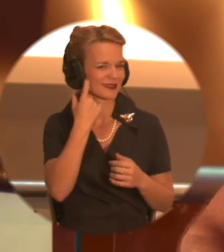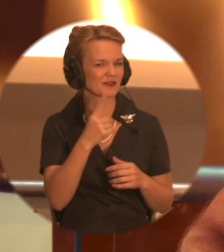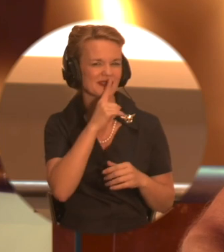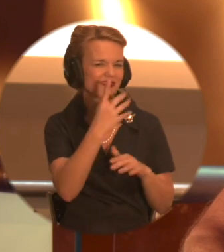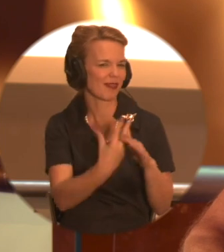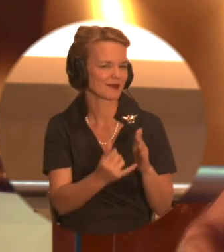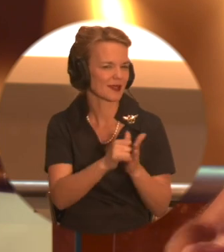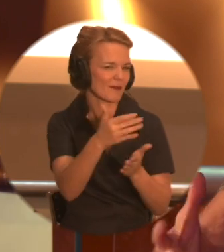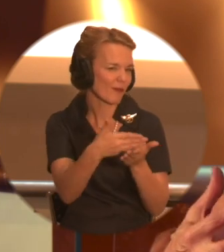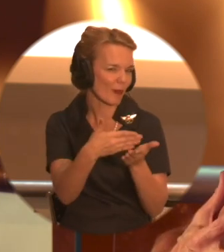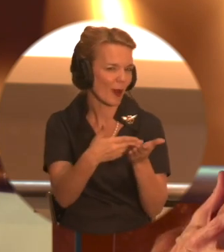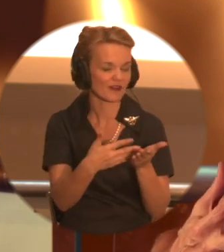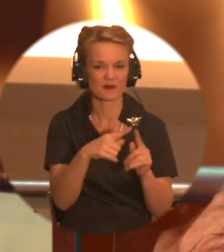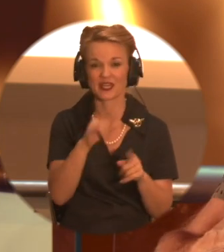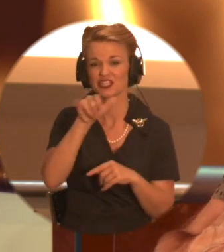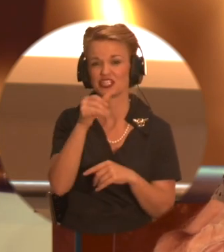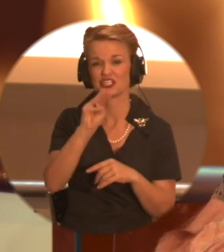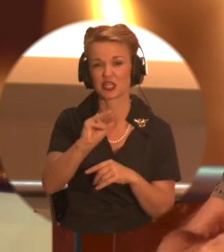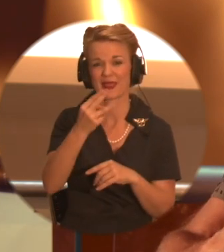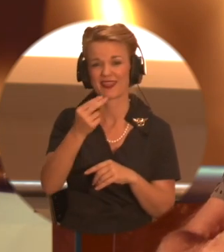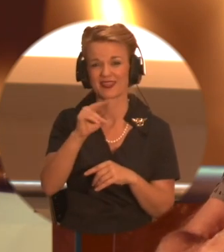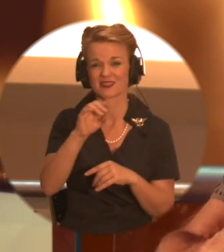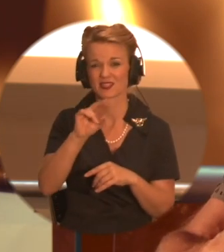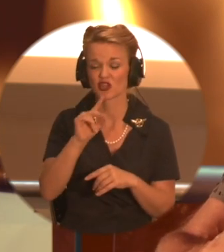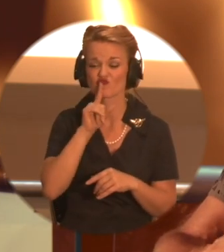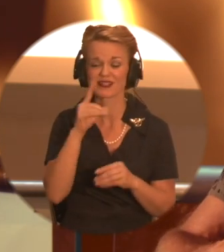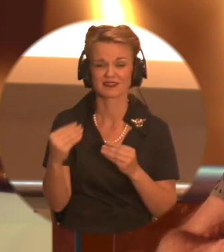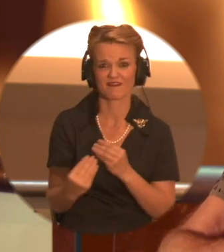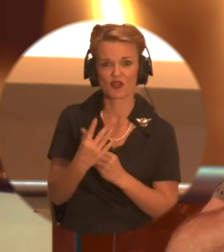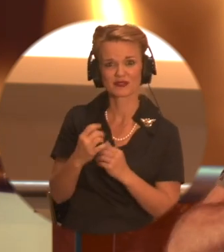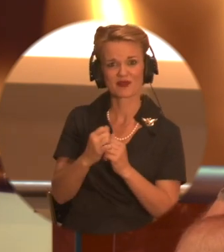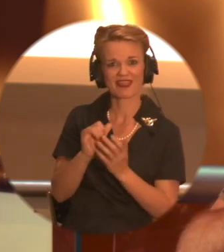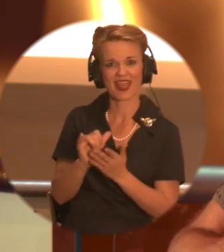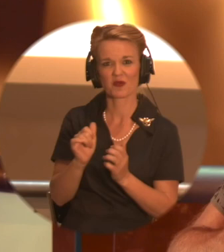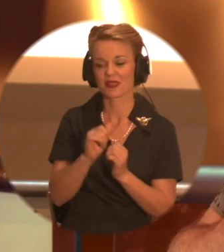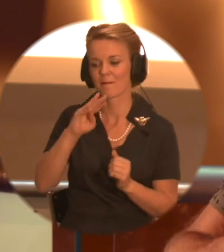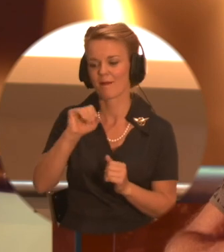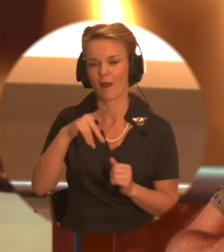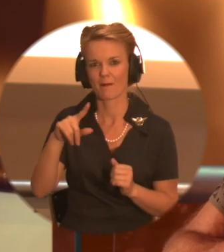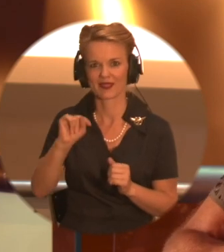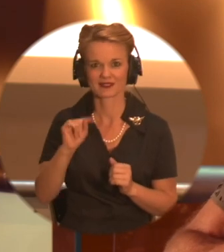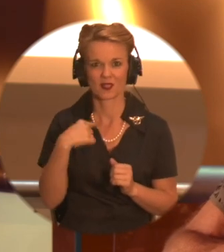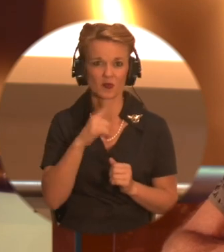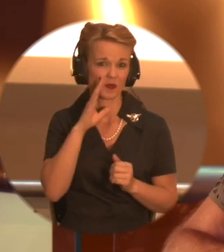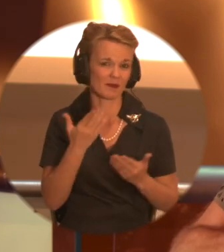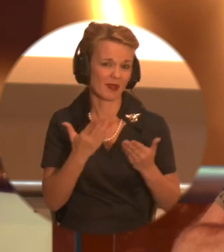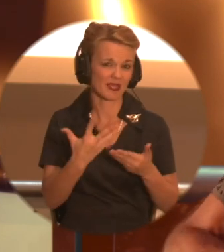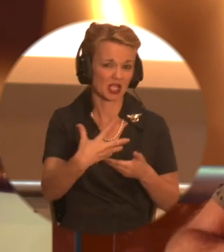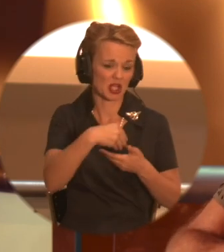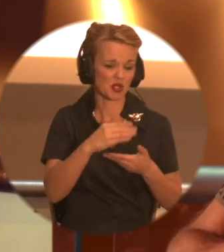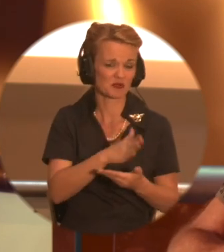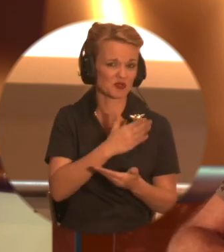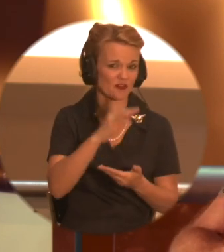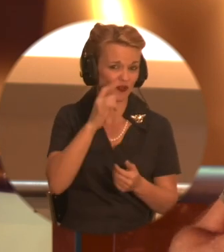it was such a big part of Jim's influence on me back in the Muppet show. So we'll do a, probably a big production number per show, but we're going